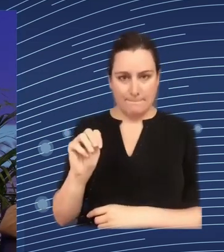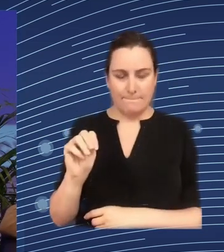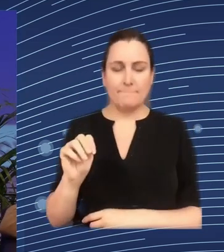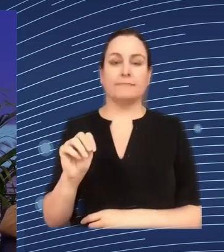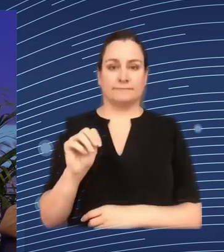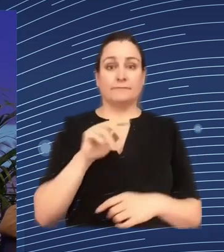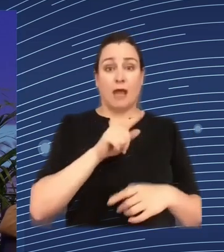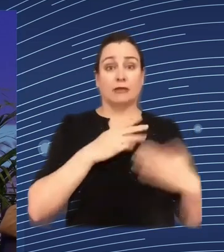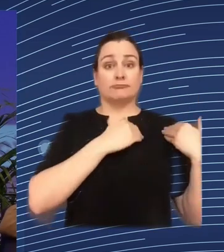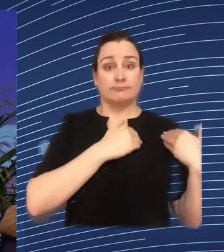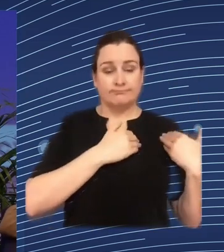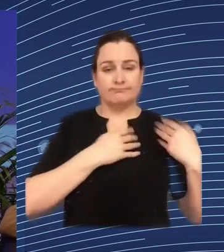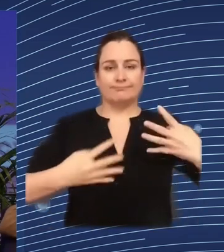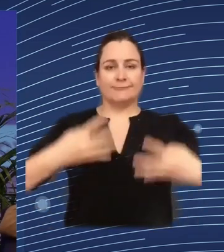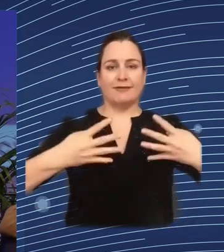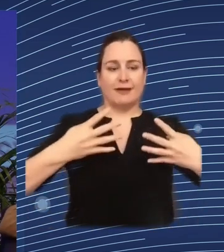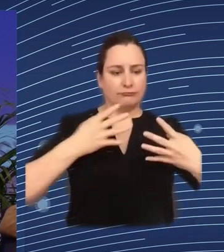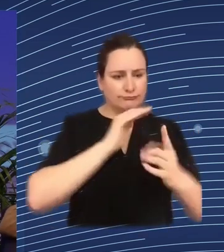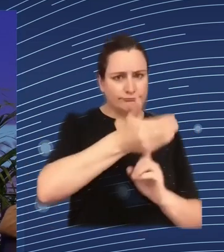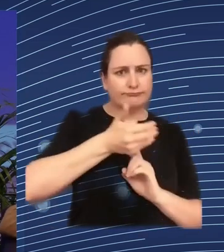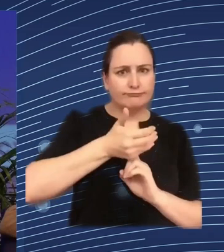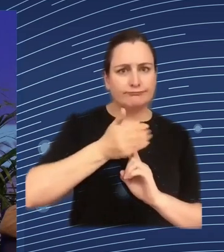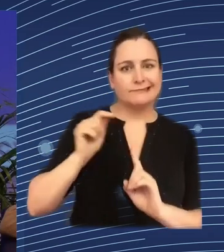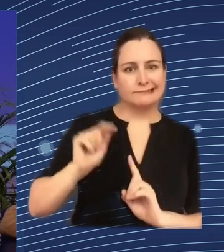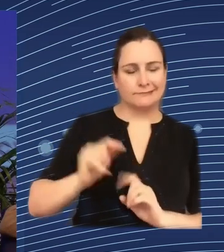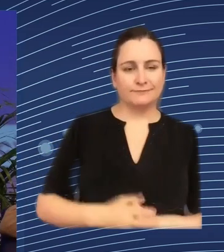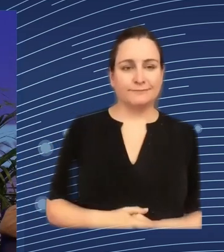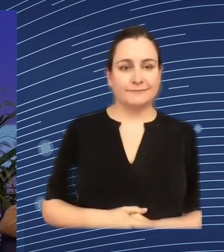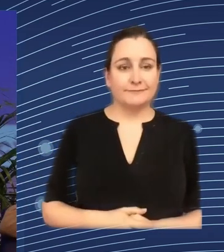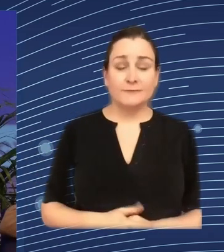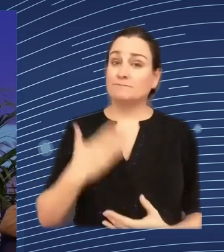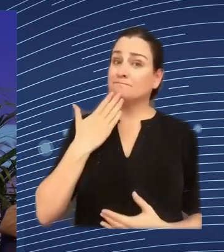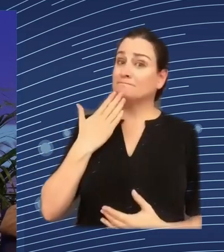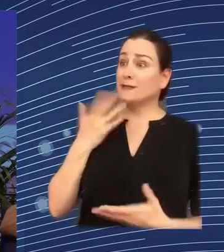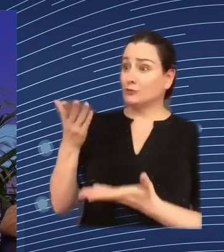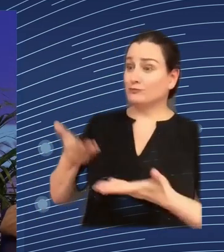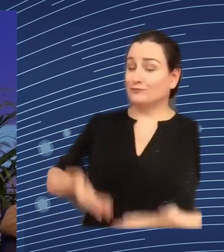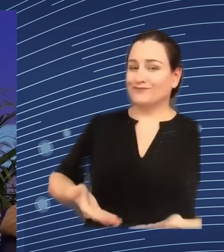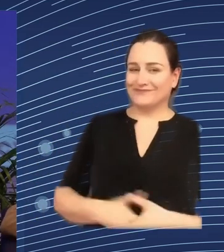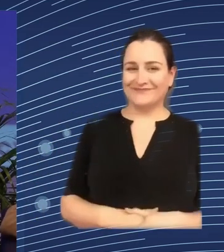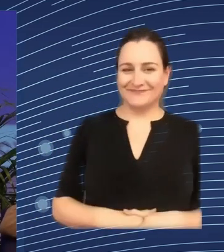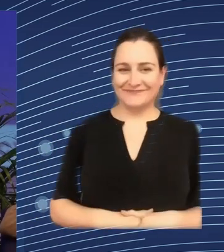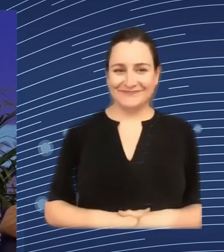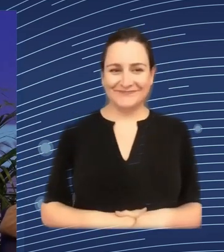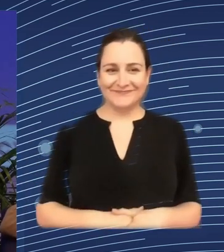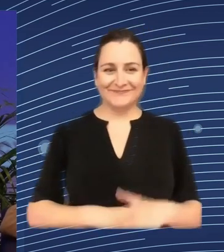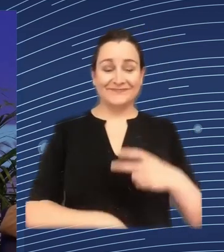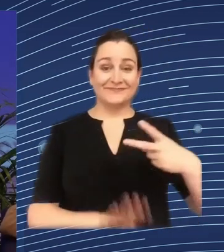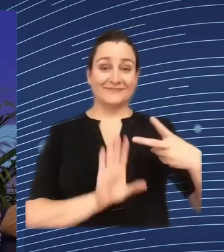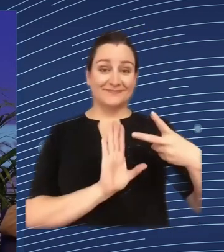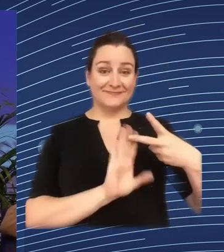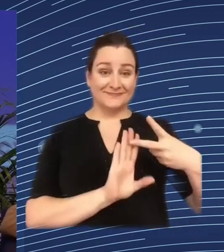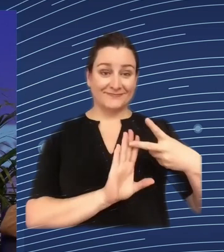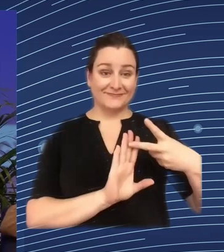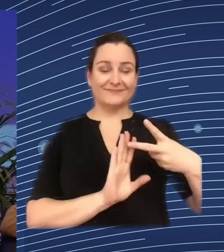that you're here and you made it despite the train journey and everything was on time next next to Barbara